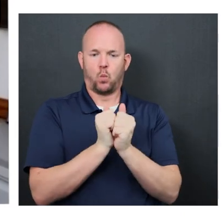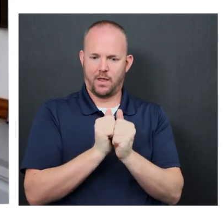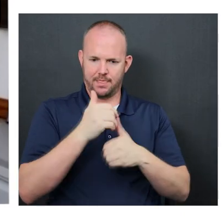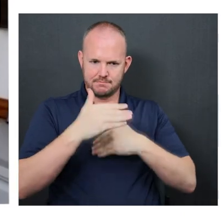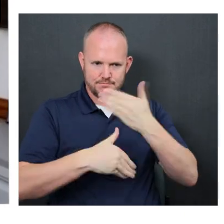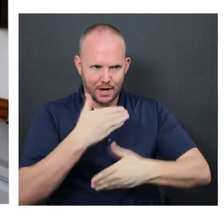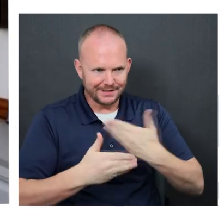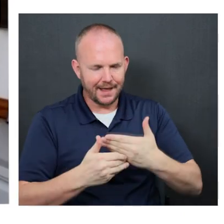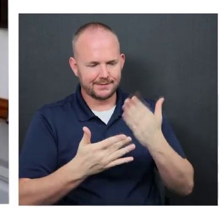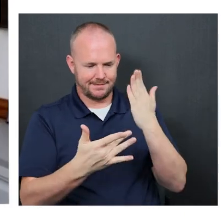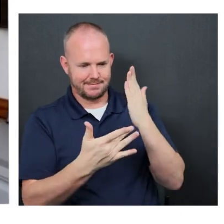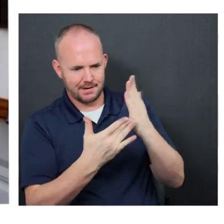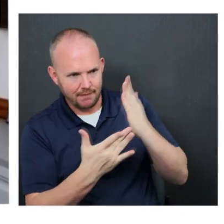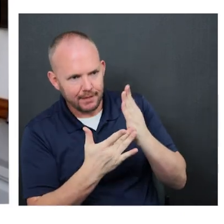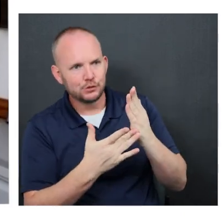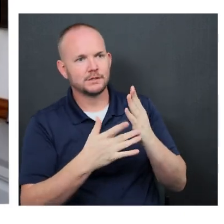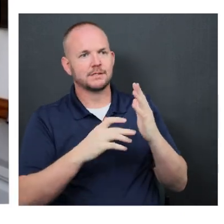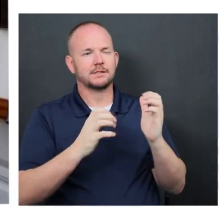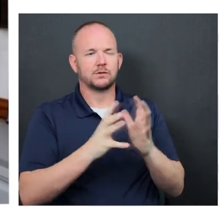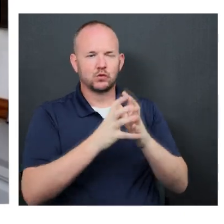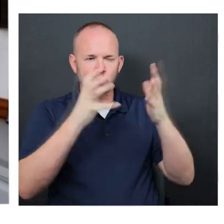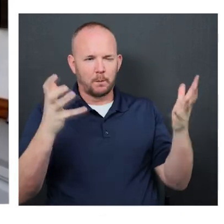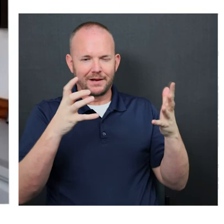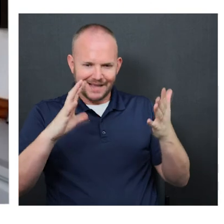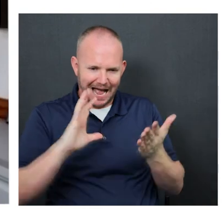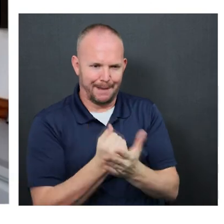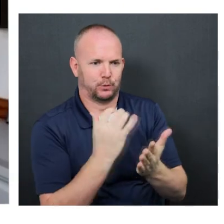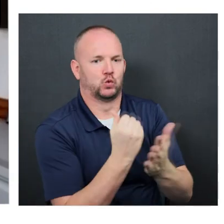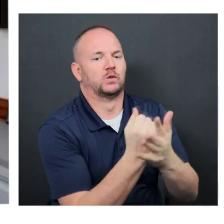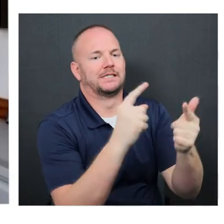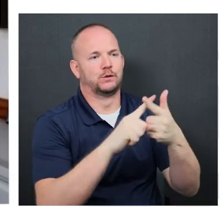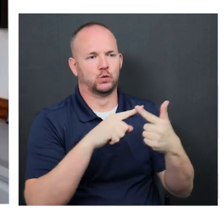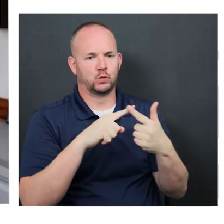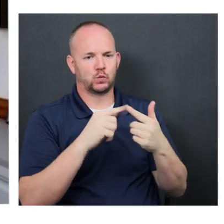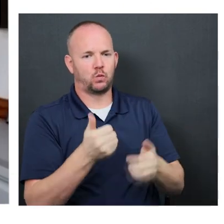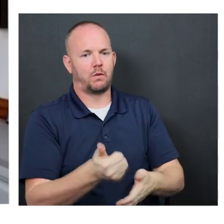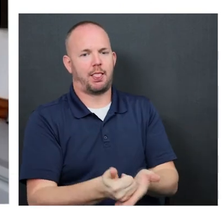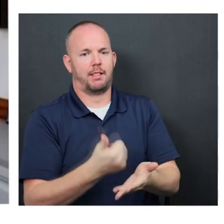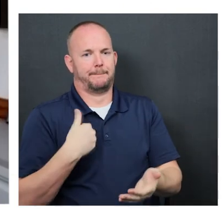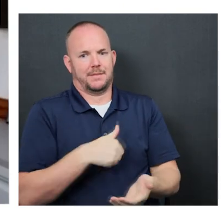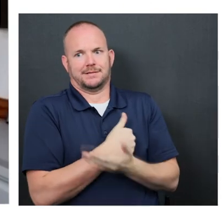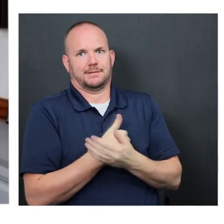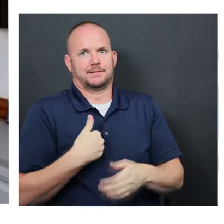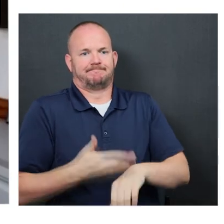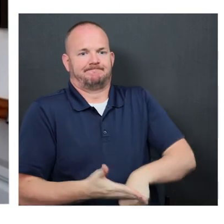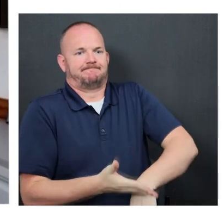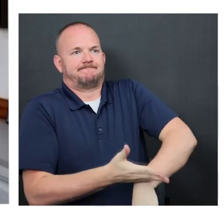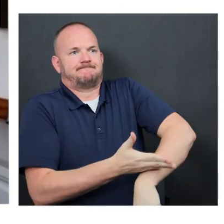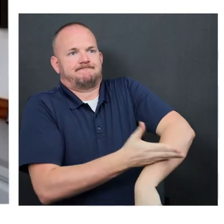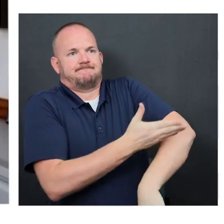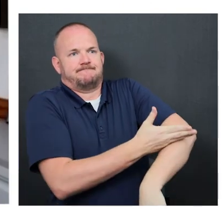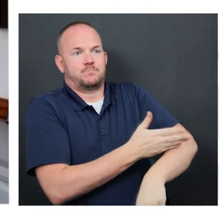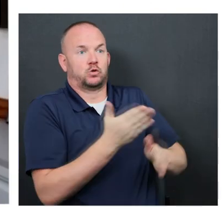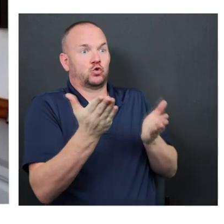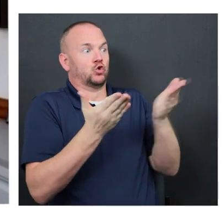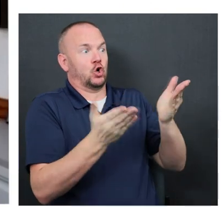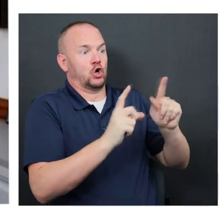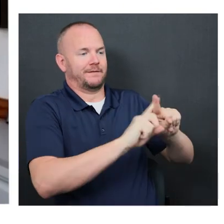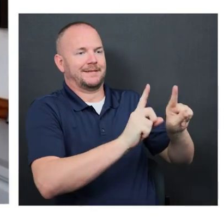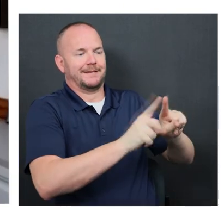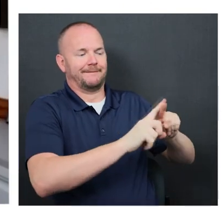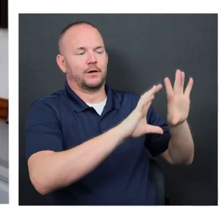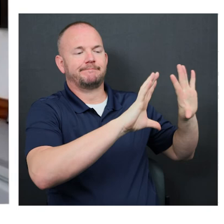and the technology, uh, because there's so much opportunity for us as interpreters to be able to serve in the different